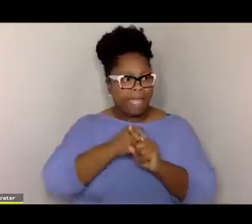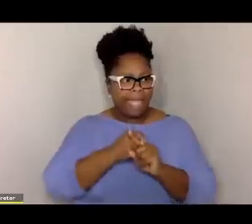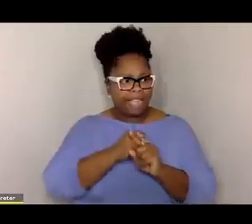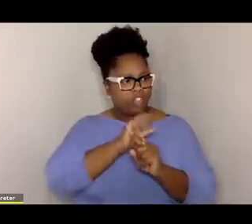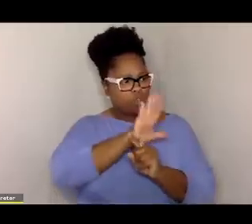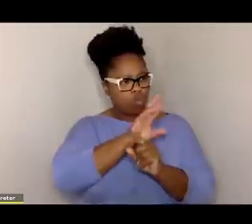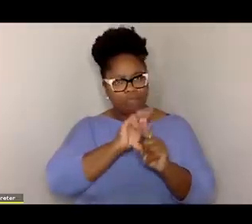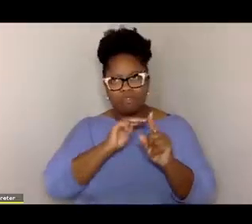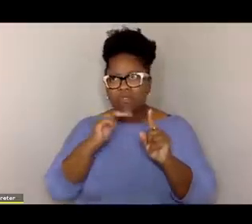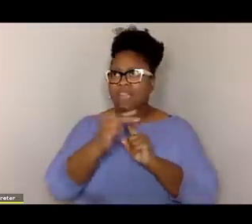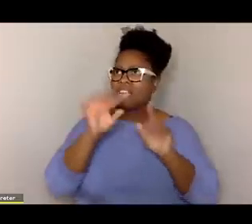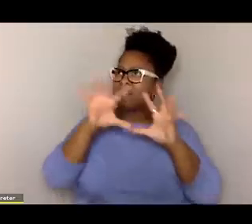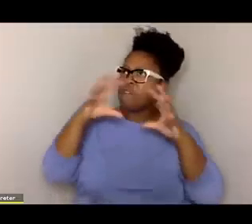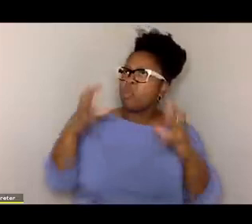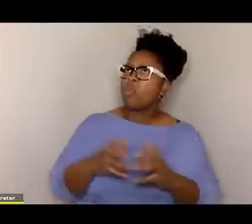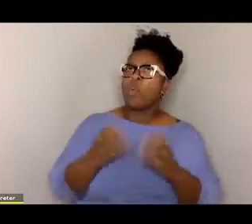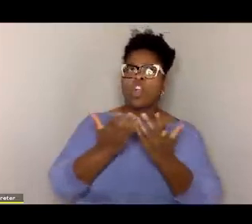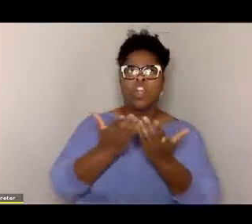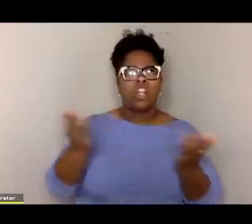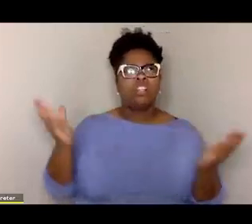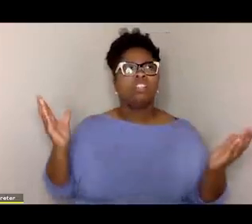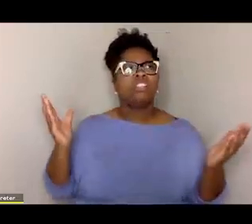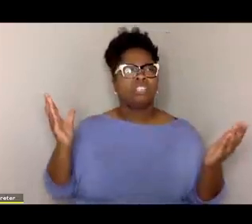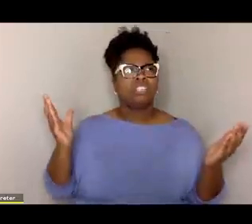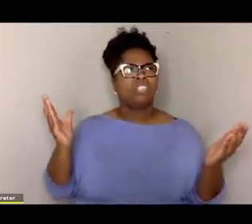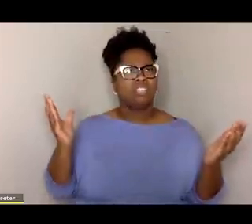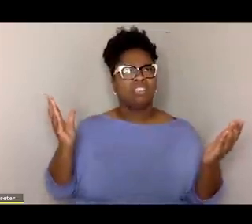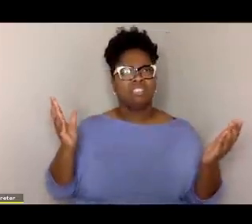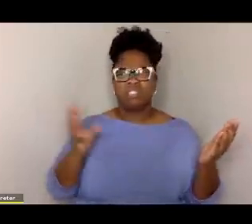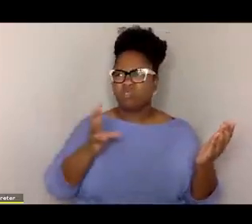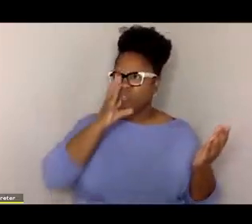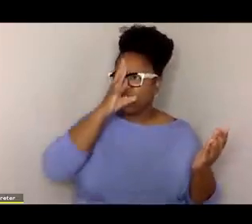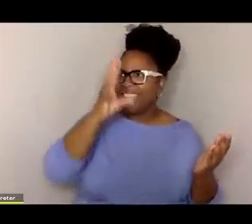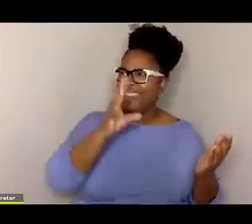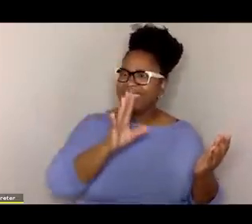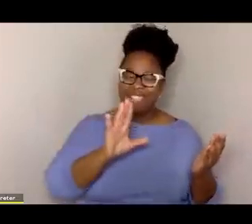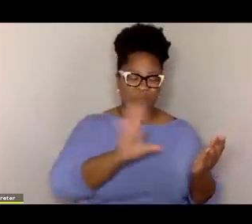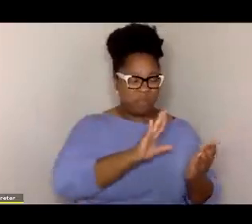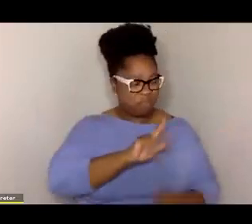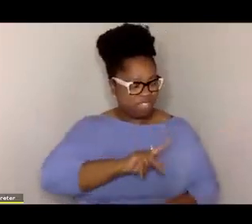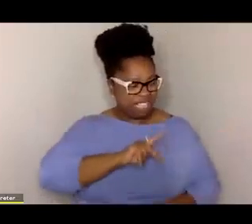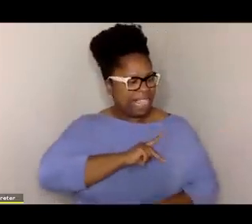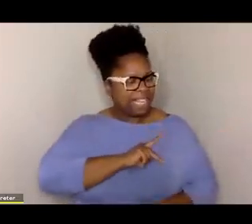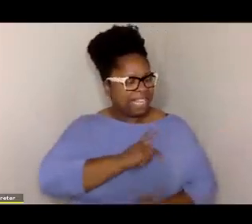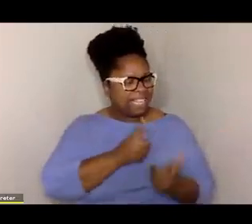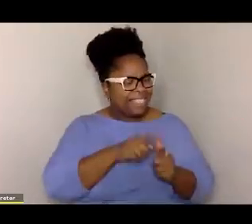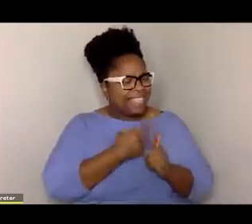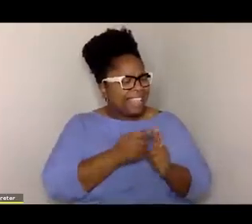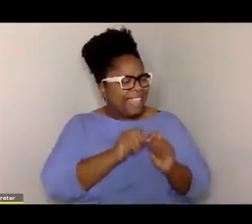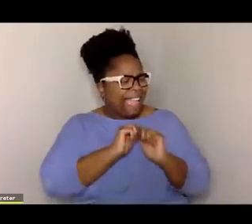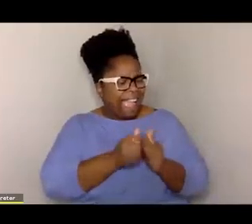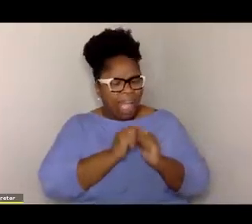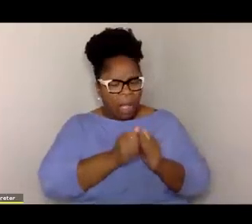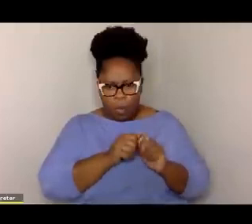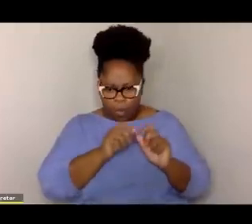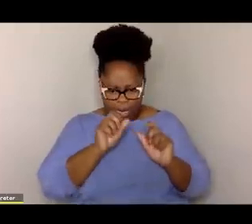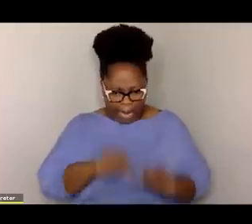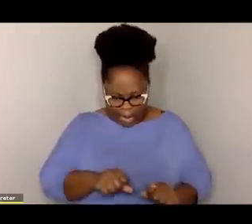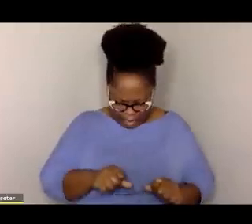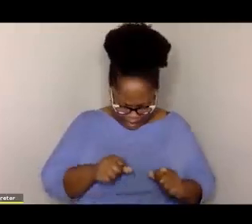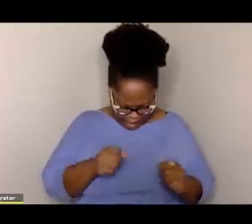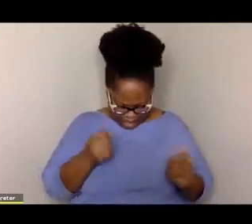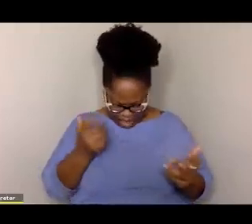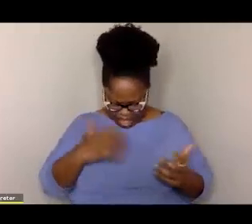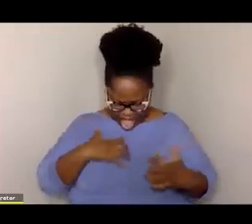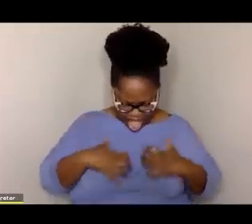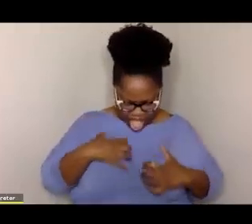on how you see the world and view the world and in the formation of your personality, how then can you even